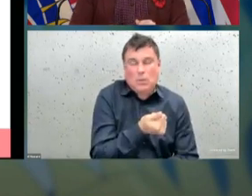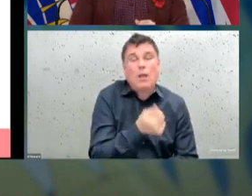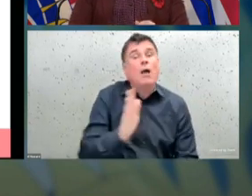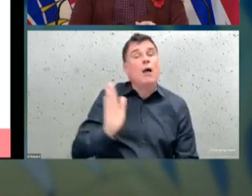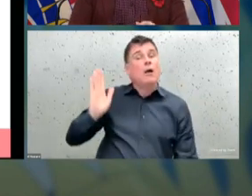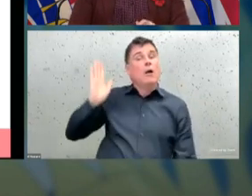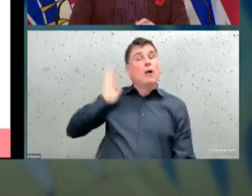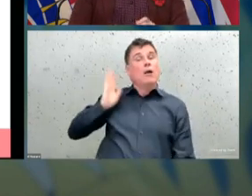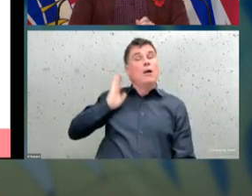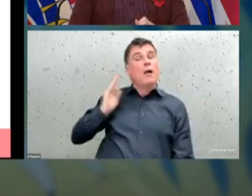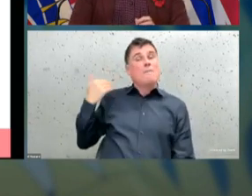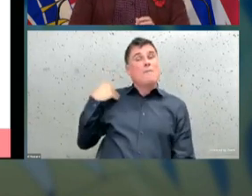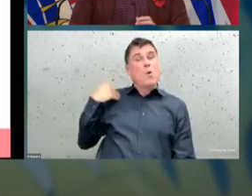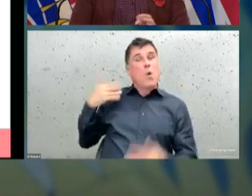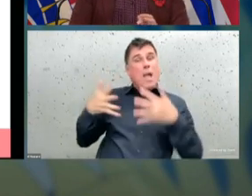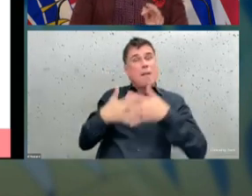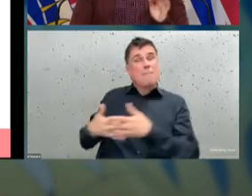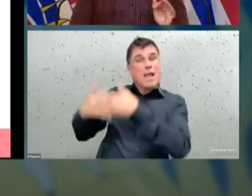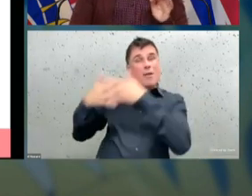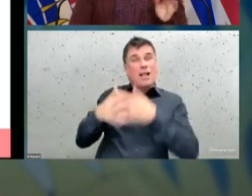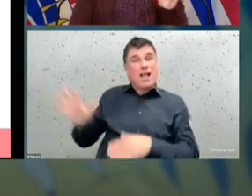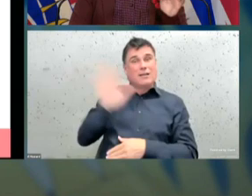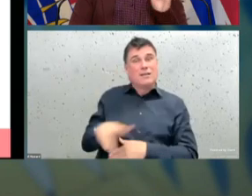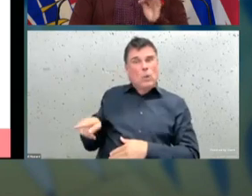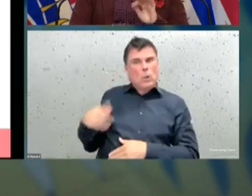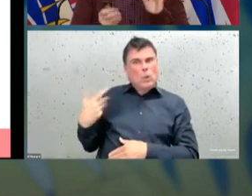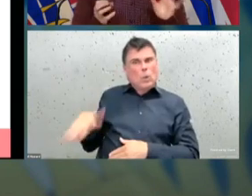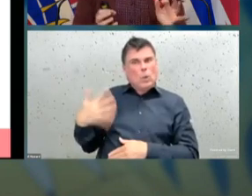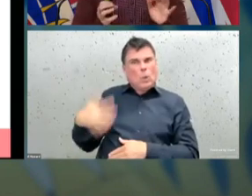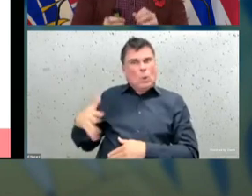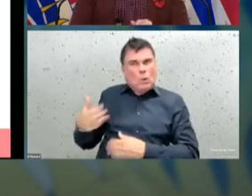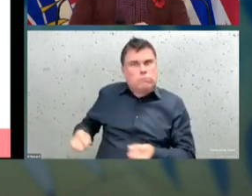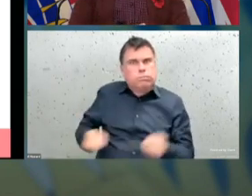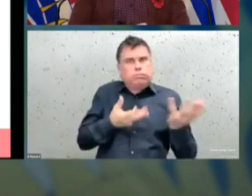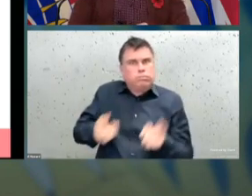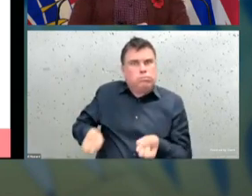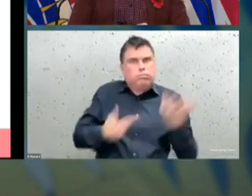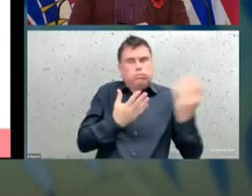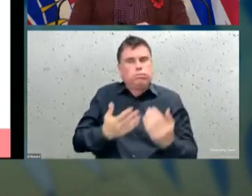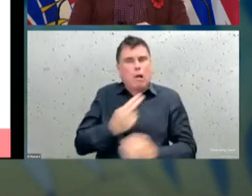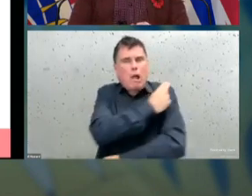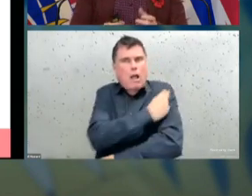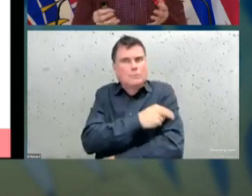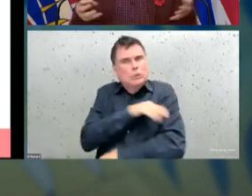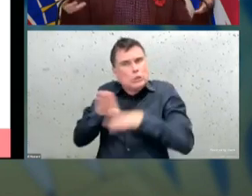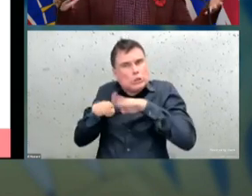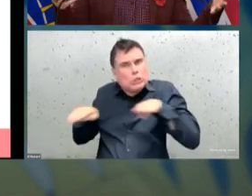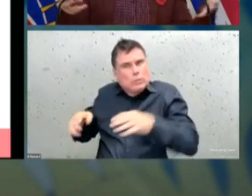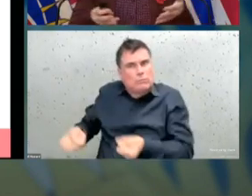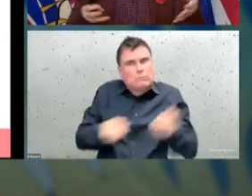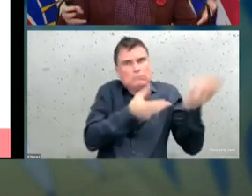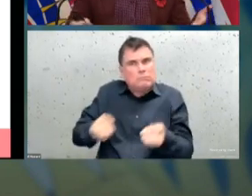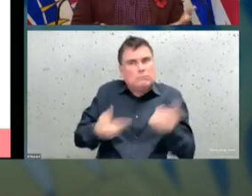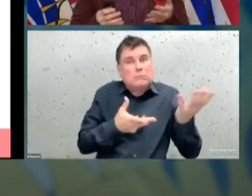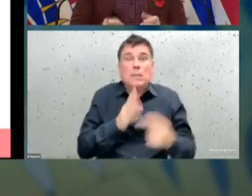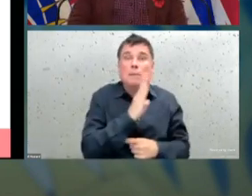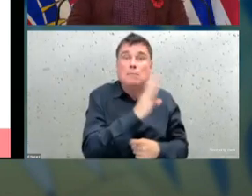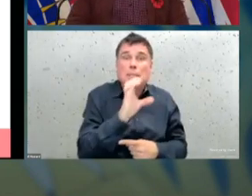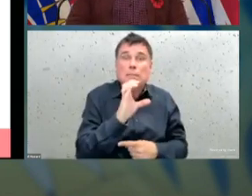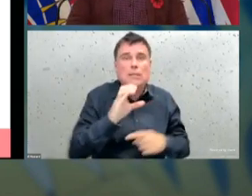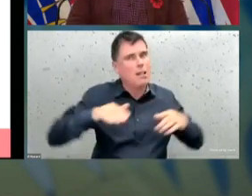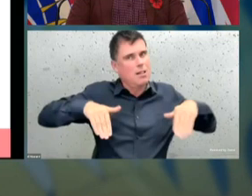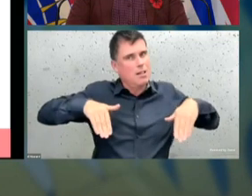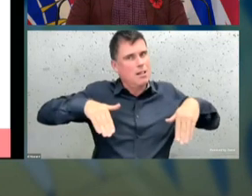parts of the country. Thankfully, we have not seen that here, and we know that part of that is protection that's afforded by those around